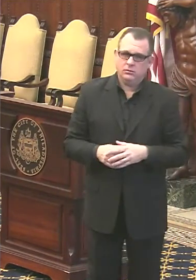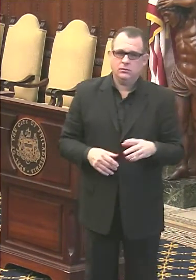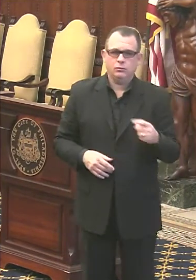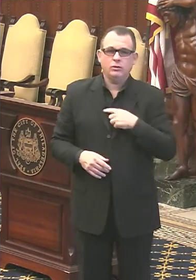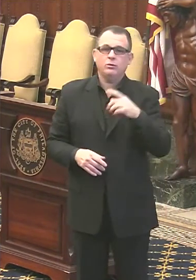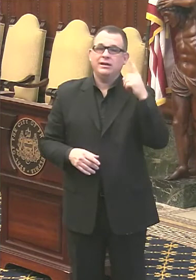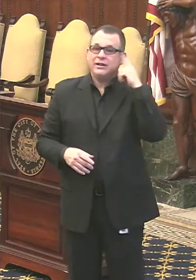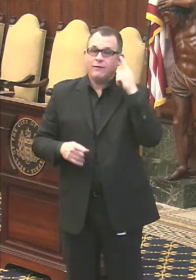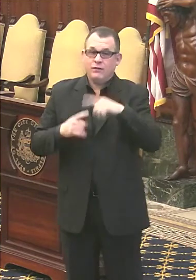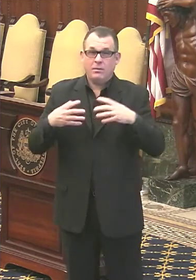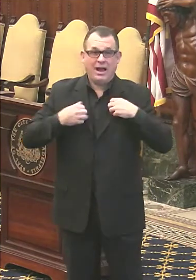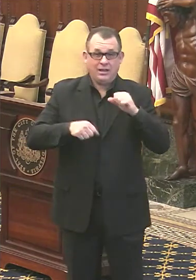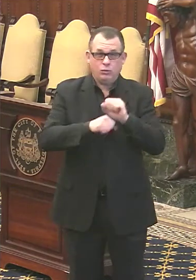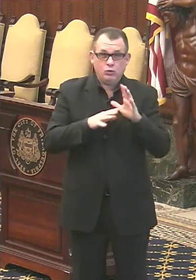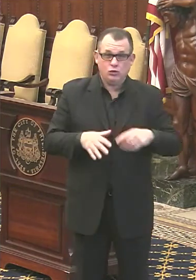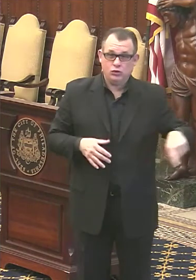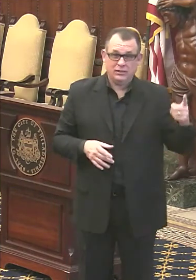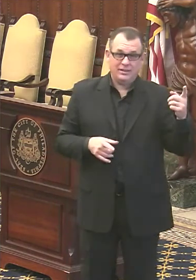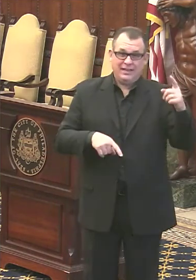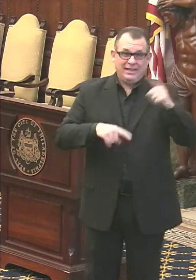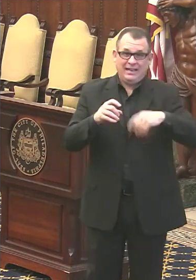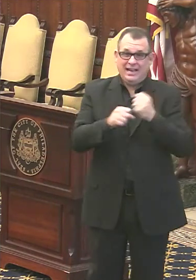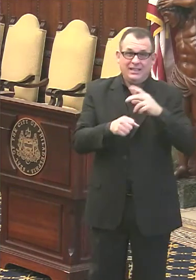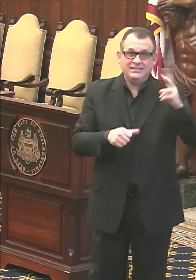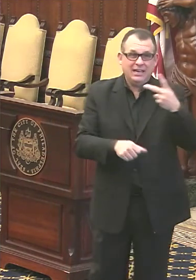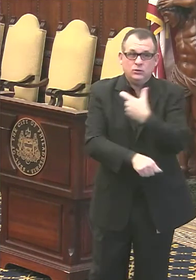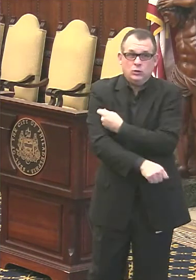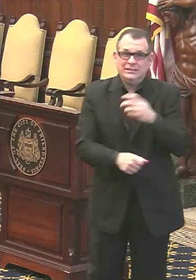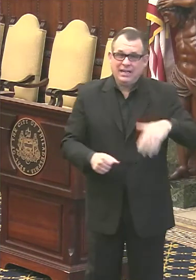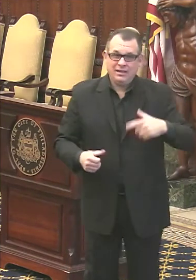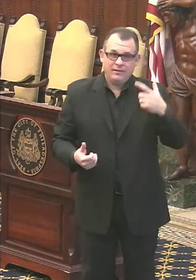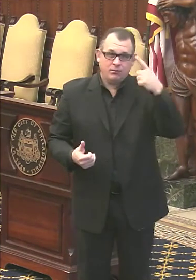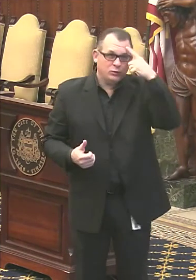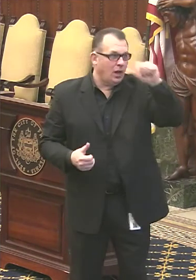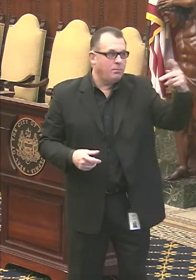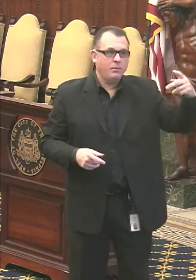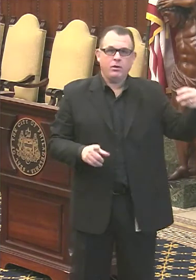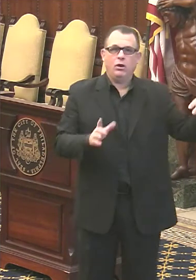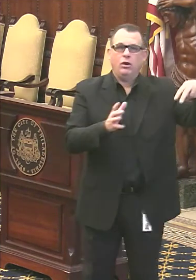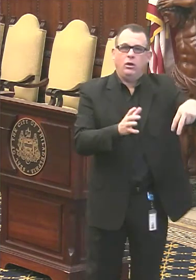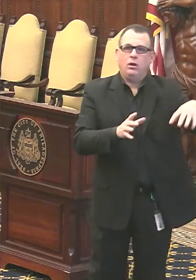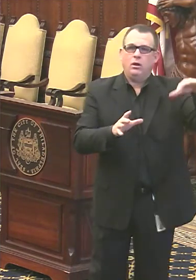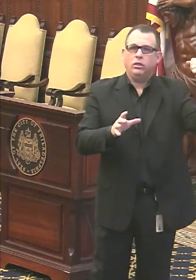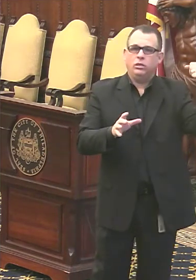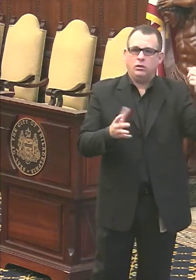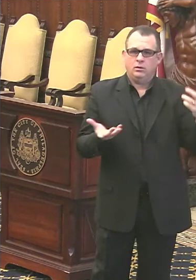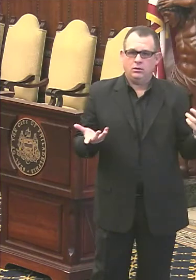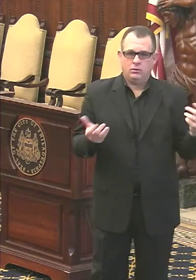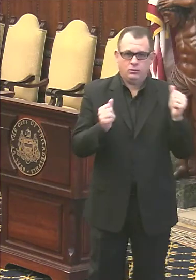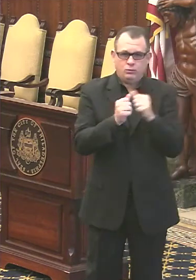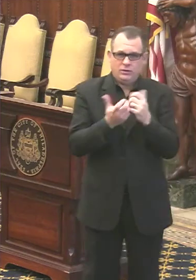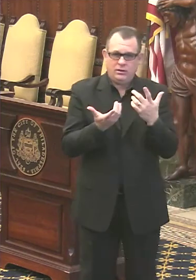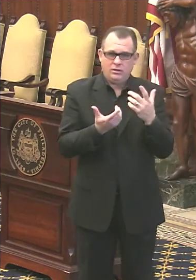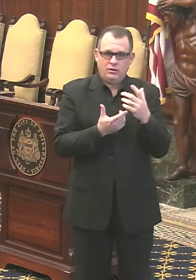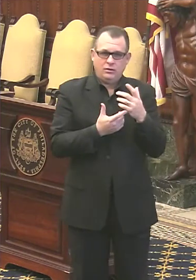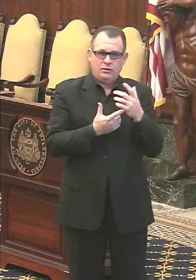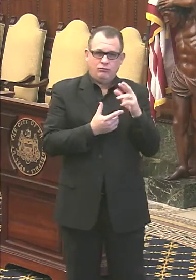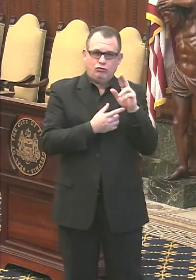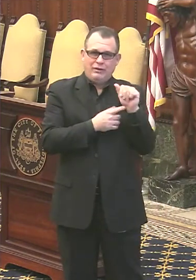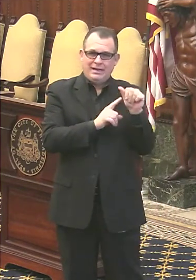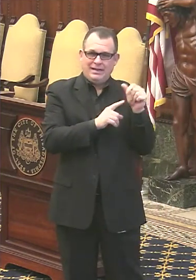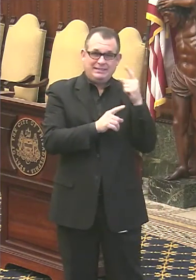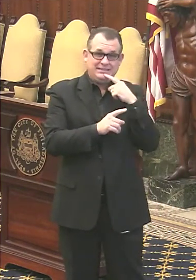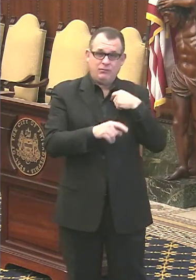dose because other people have jumped the line with Rite Aid, because they're saying we cannot